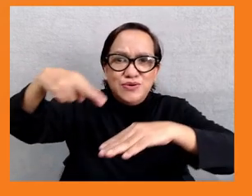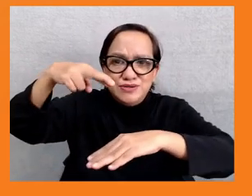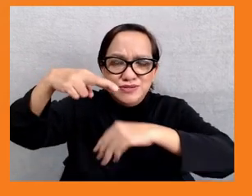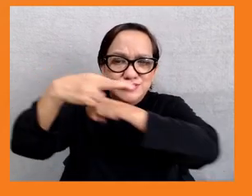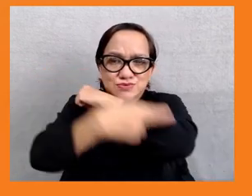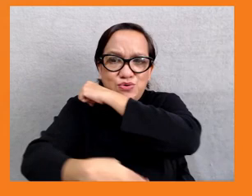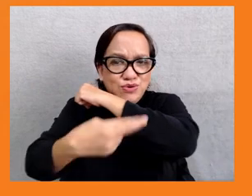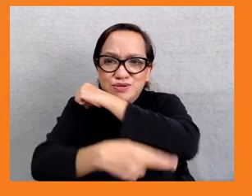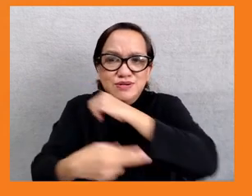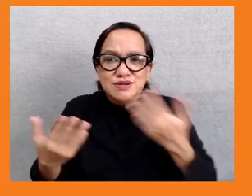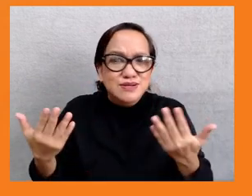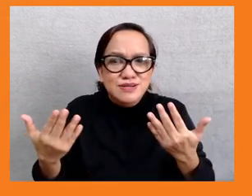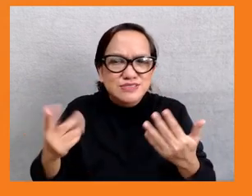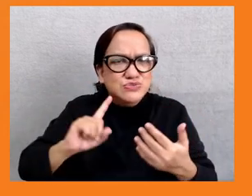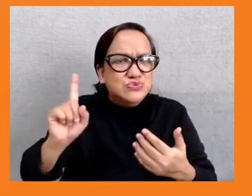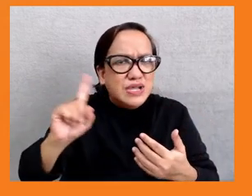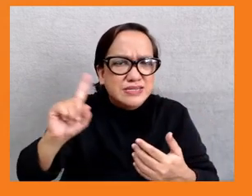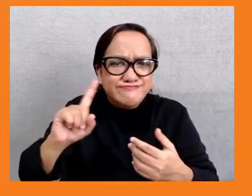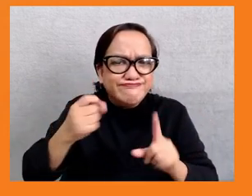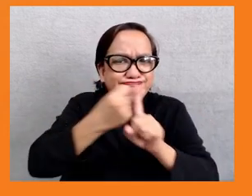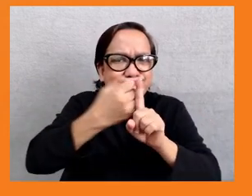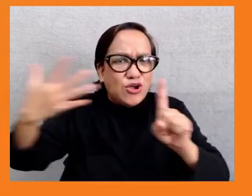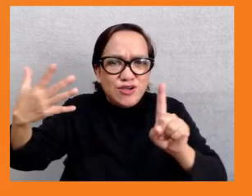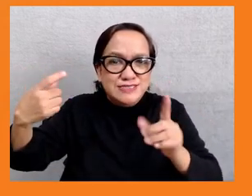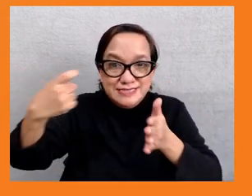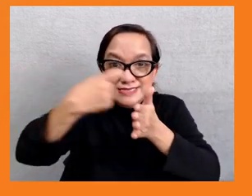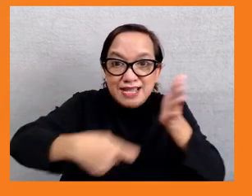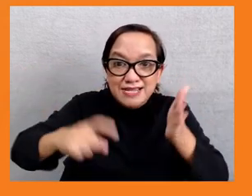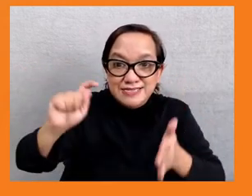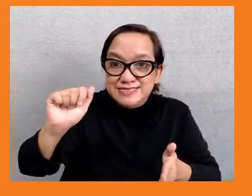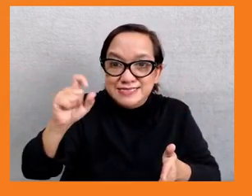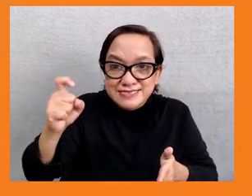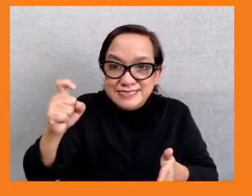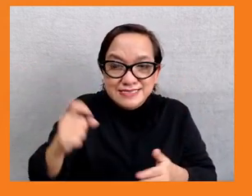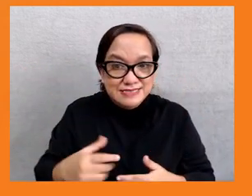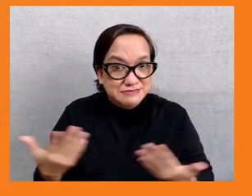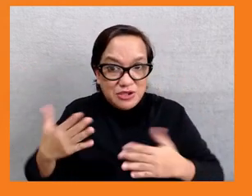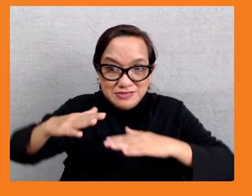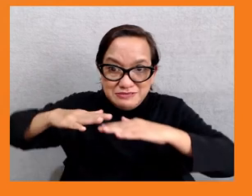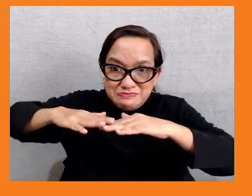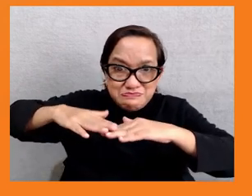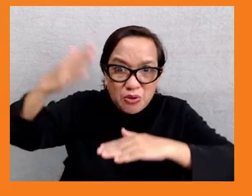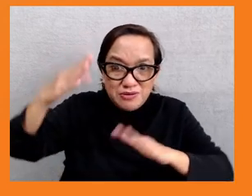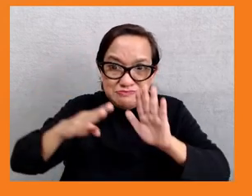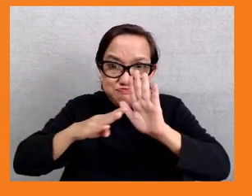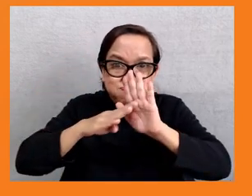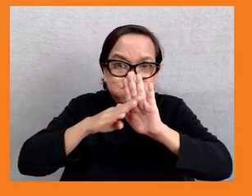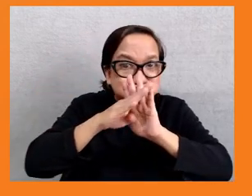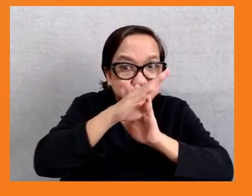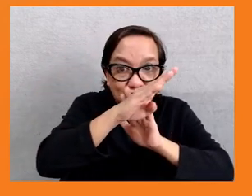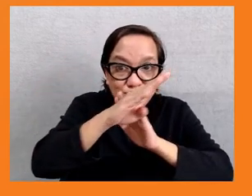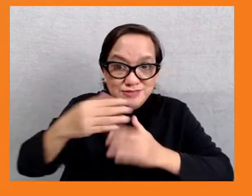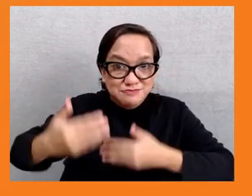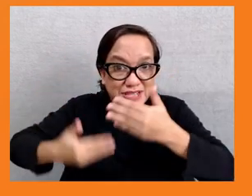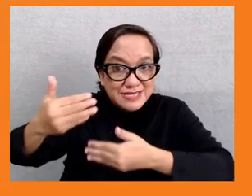there's, of course, preference to do it in a progressive fashion as much as possible. And to the extent that, you know, political